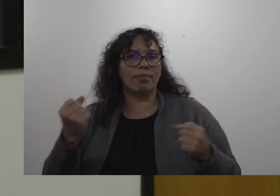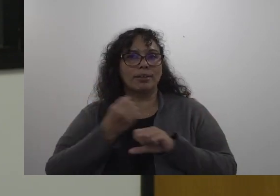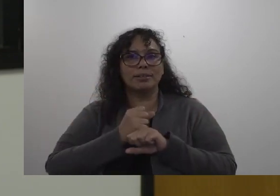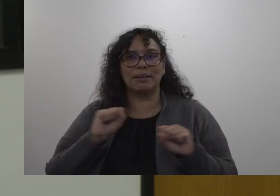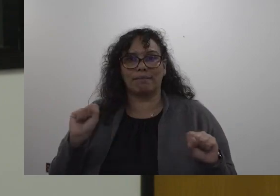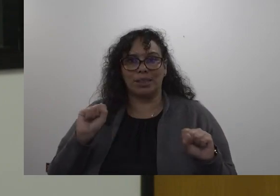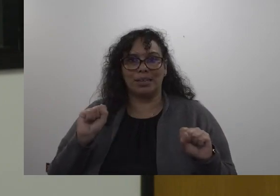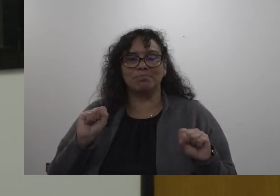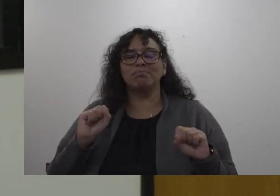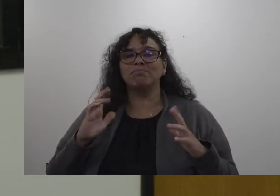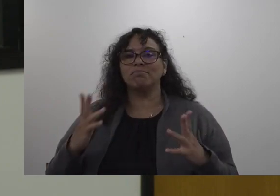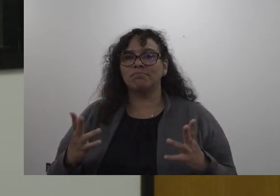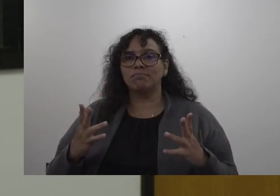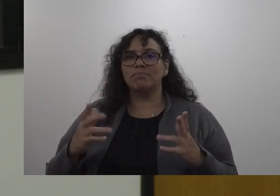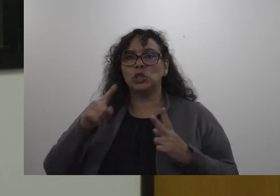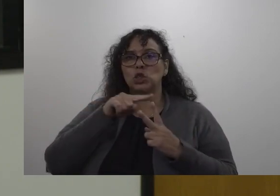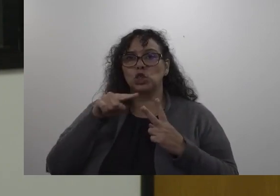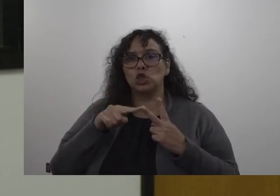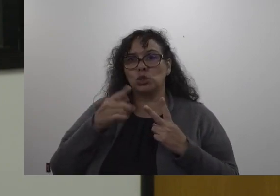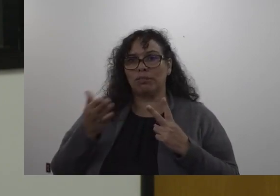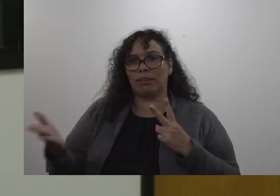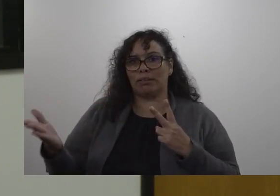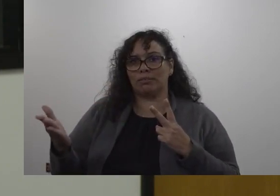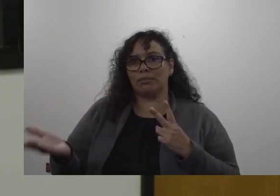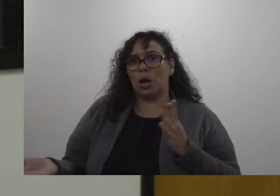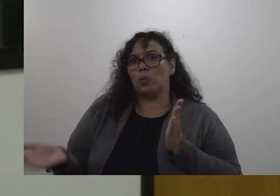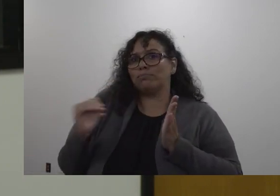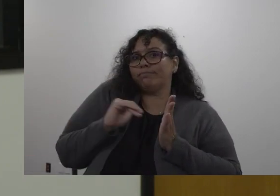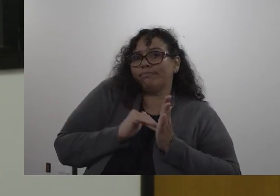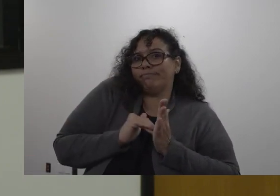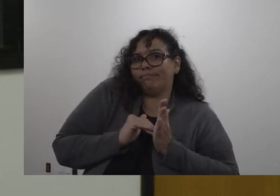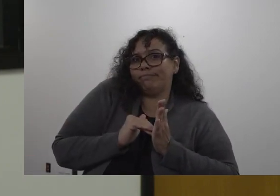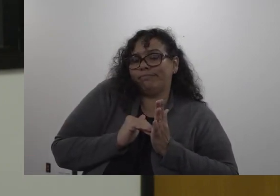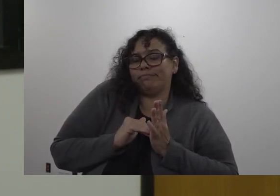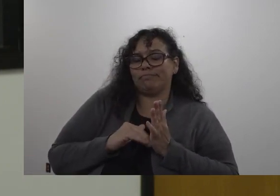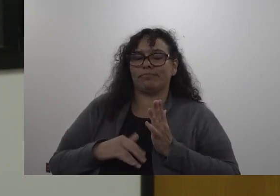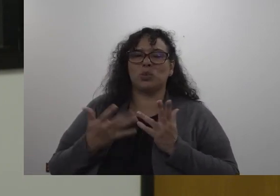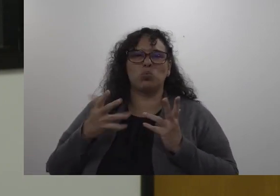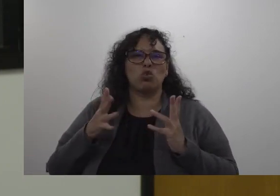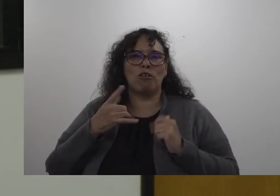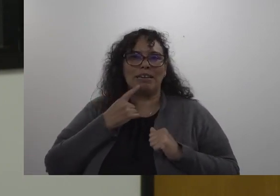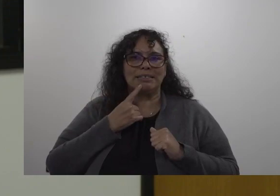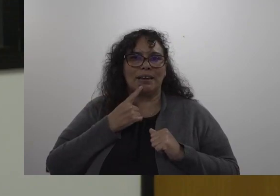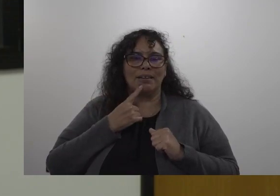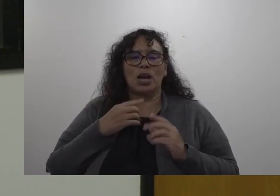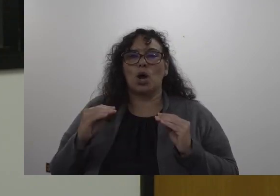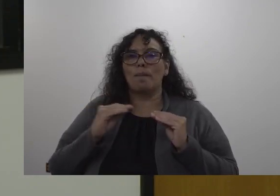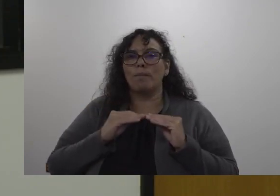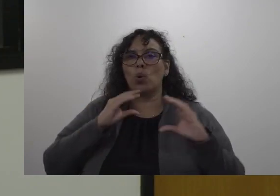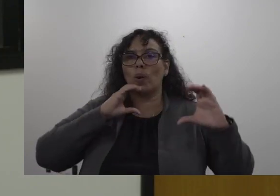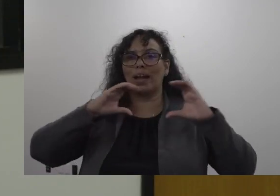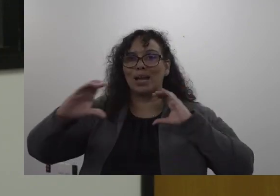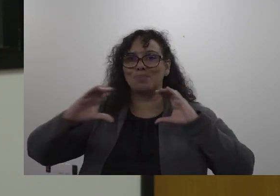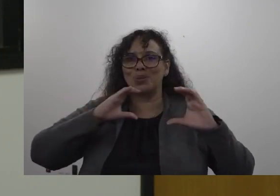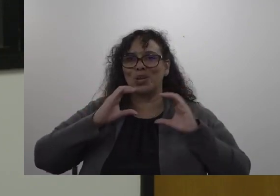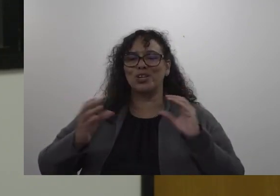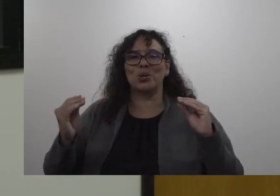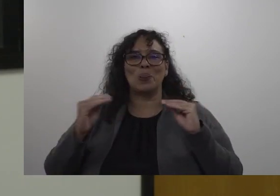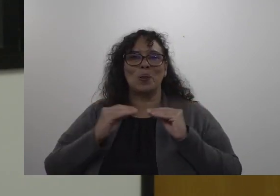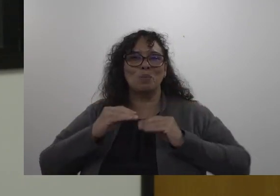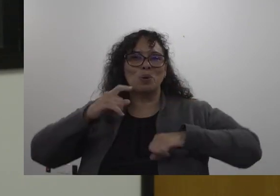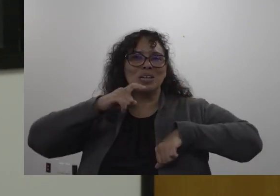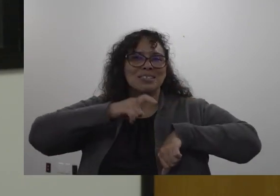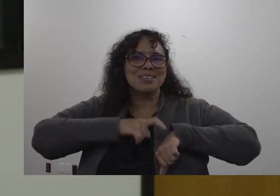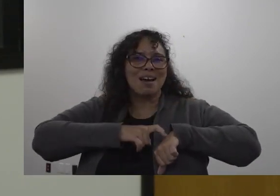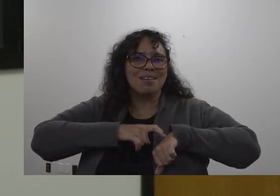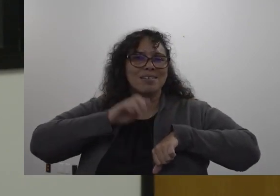things I want to reiterate some of the things that were already said because as we know the more communication and the more time sometimes that we